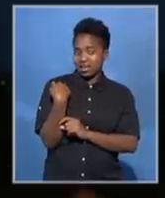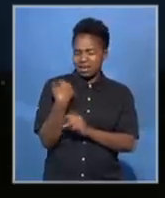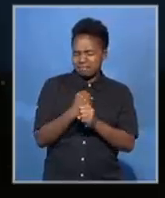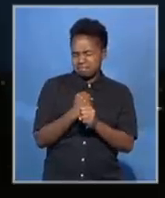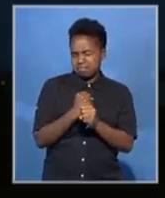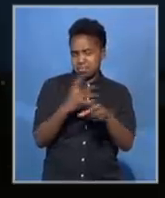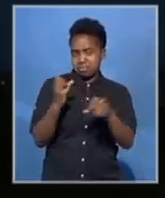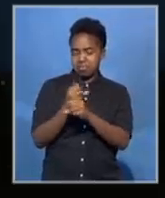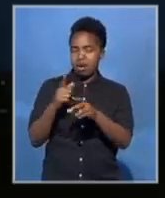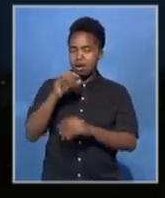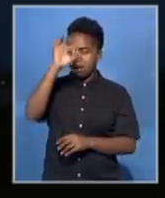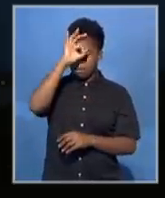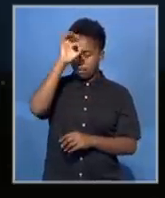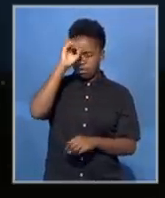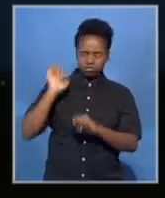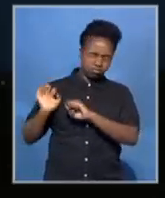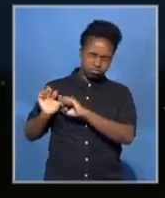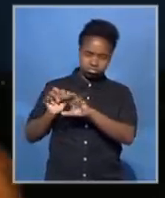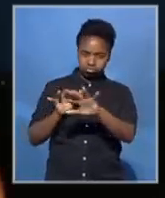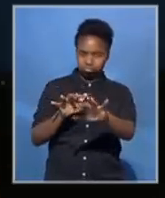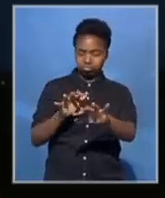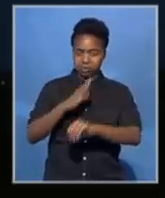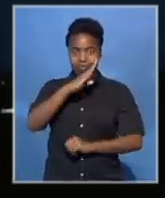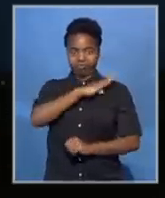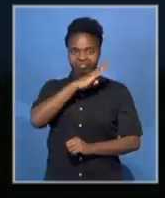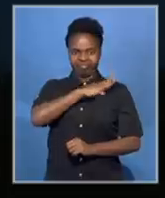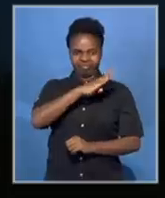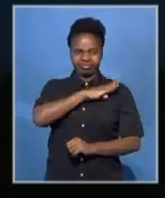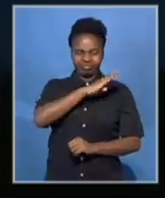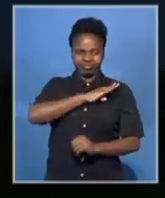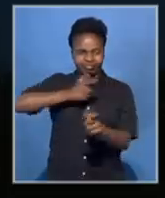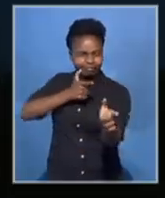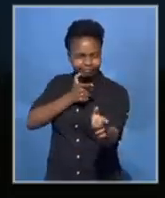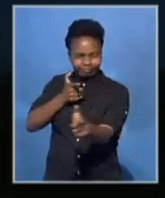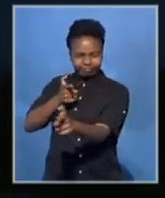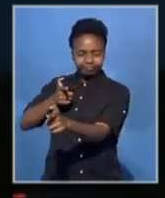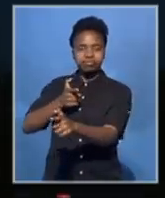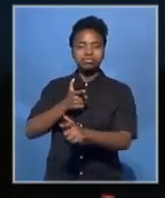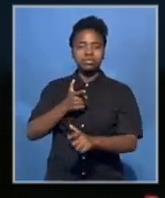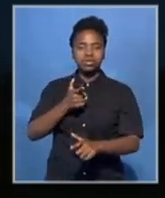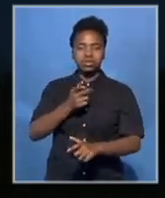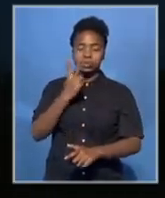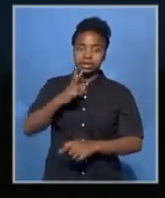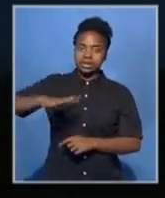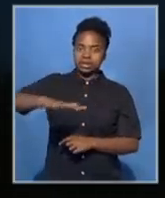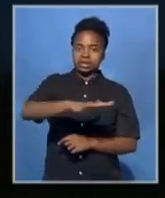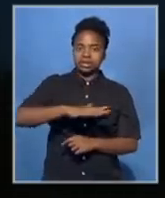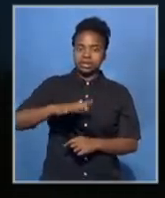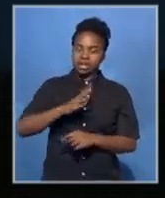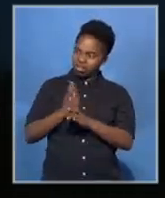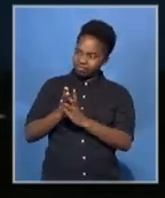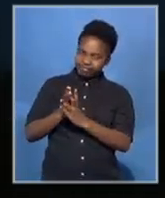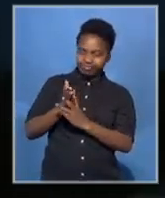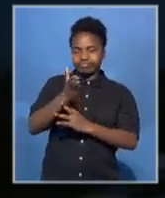activity. The police forces and the security forces, you could see a heightened sense of tension. And then they went in